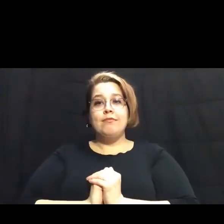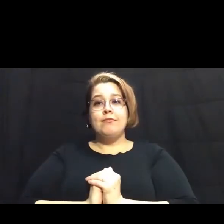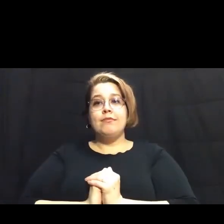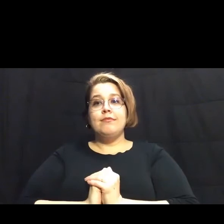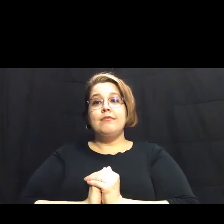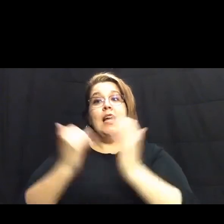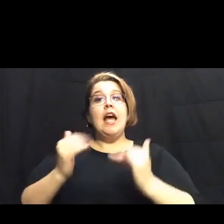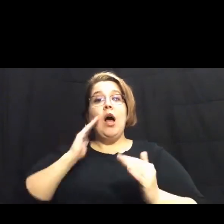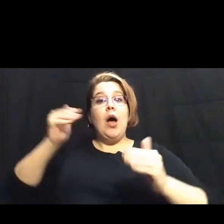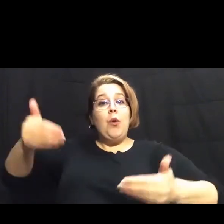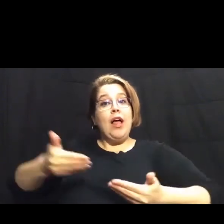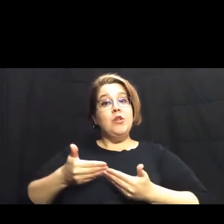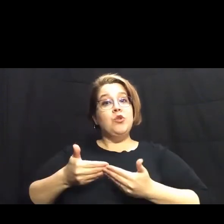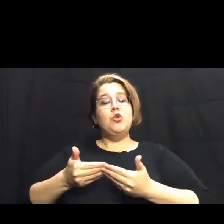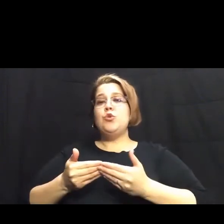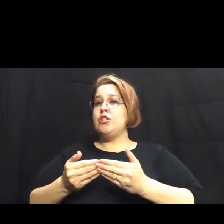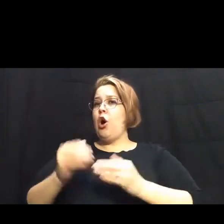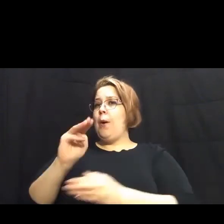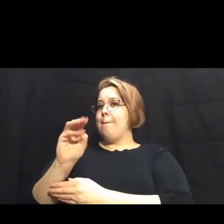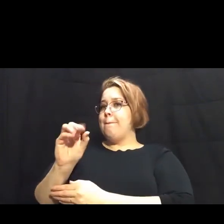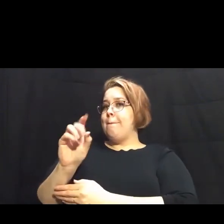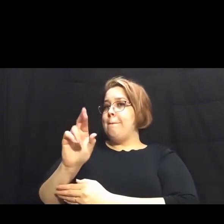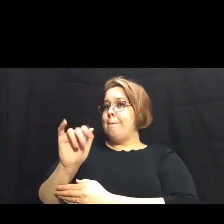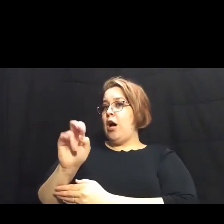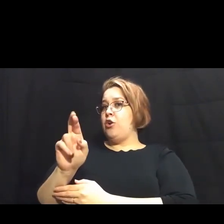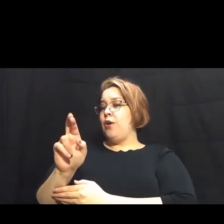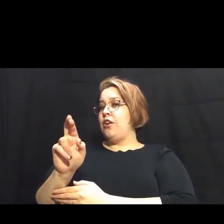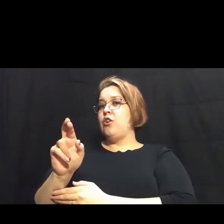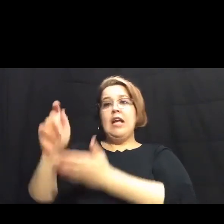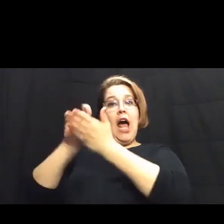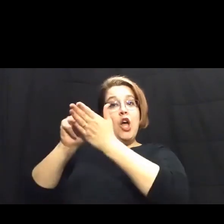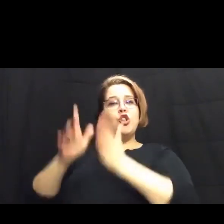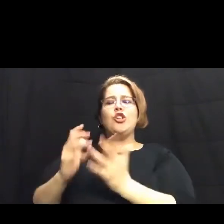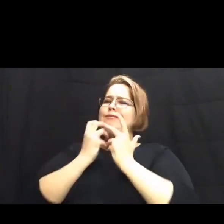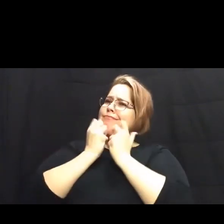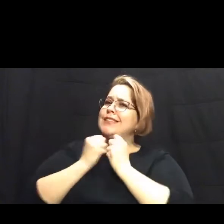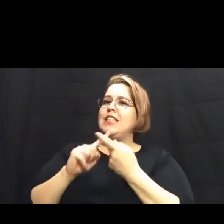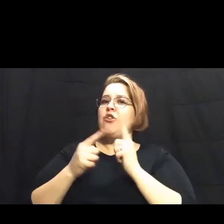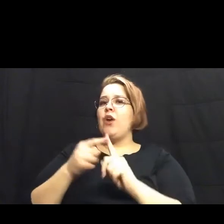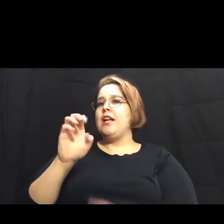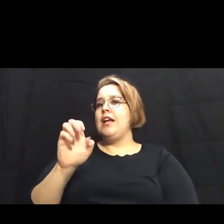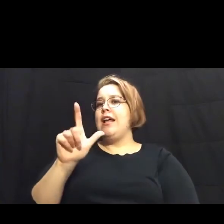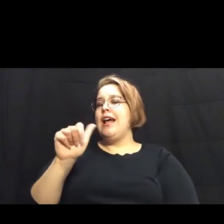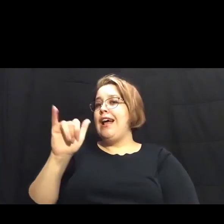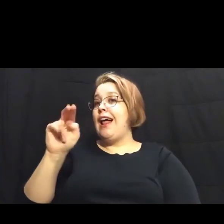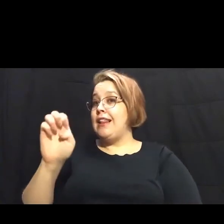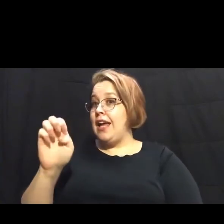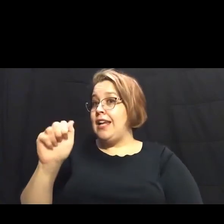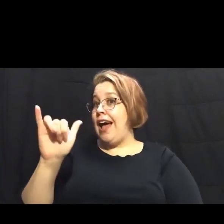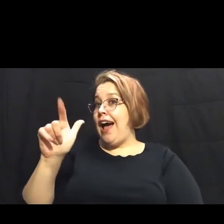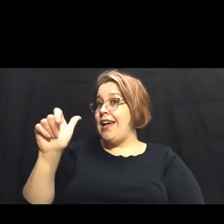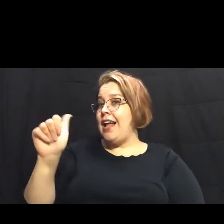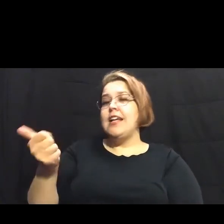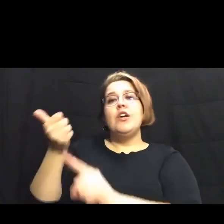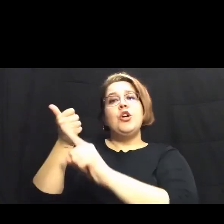introduce our moderator for the evening, my fellow journalist and dear friend, Elaine Ayala. Elaine is Metro